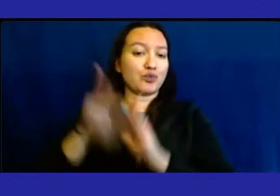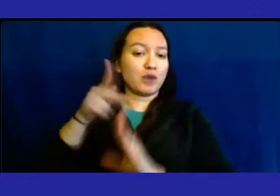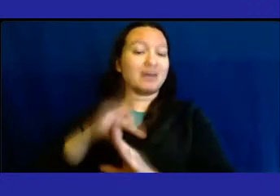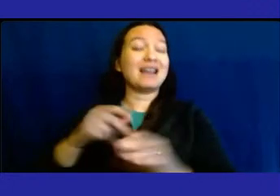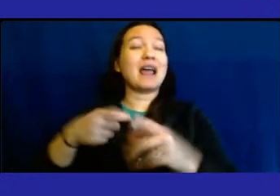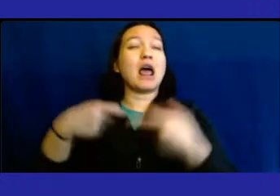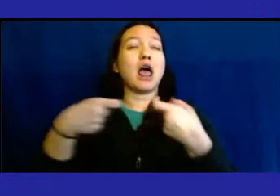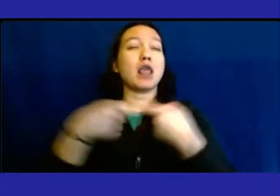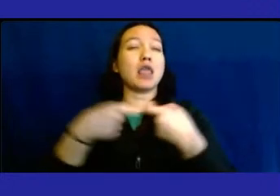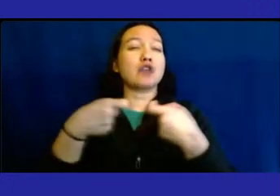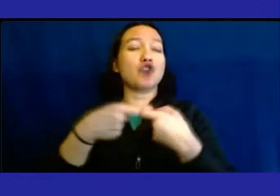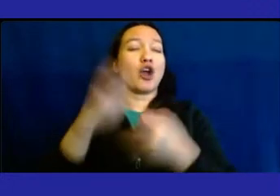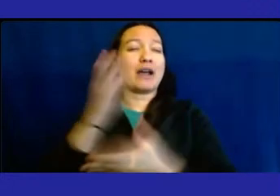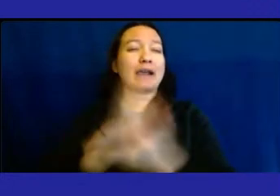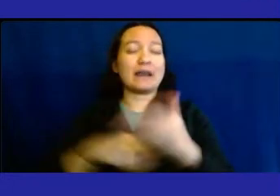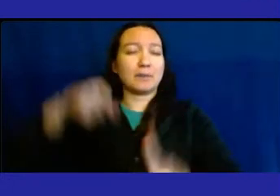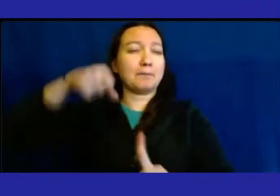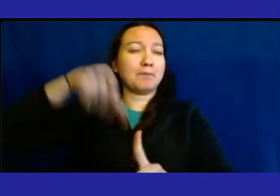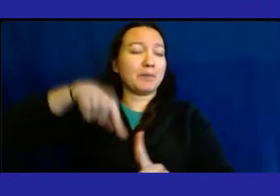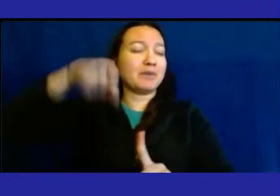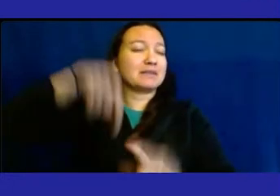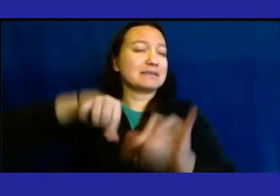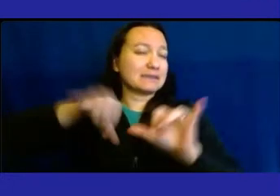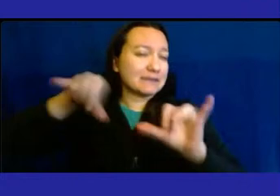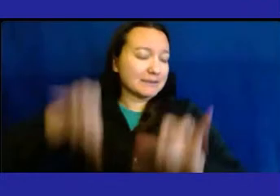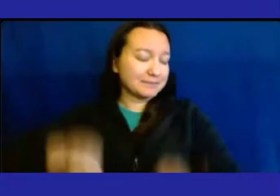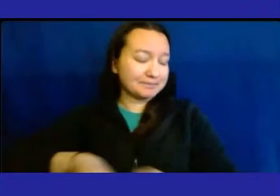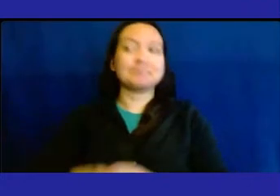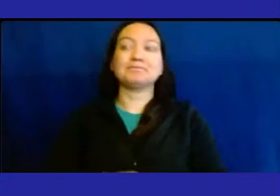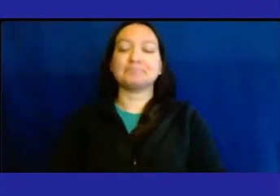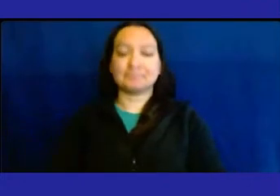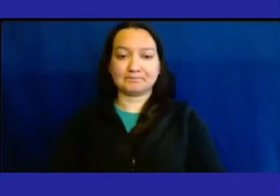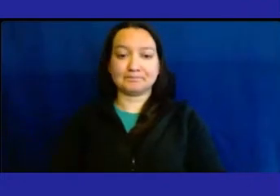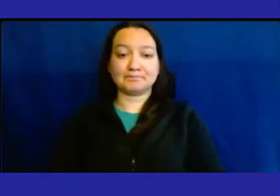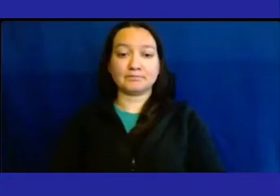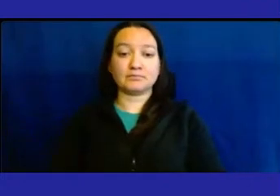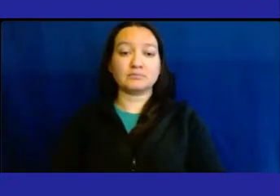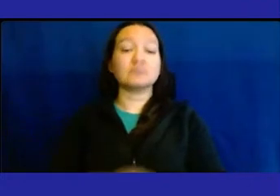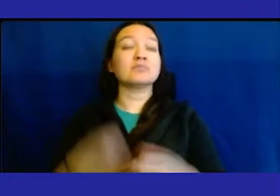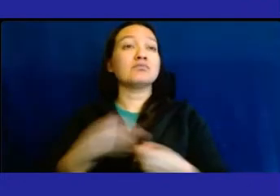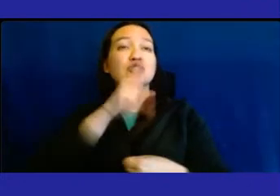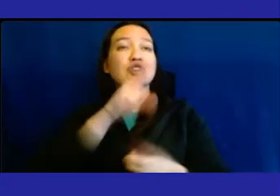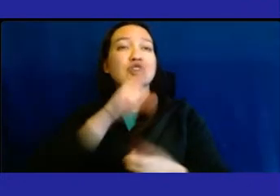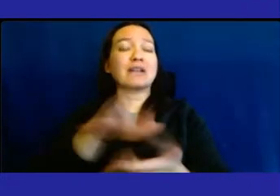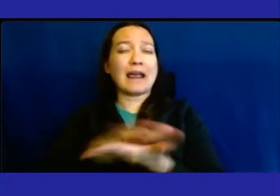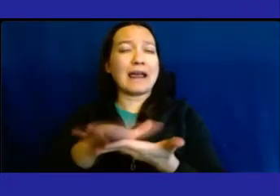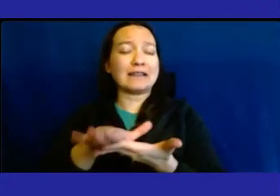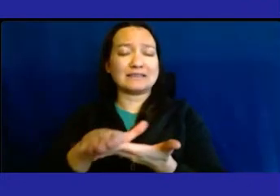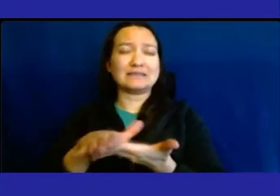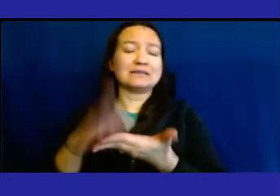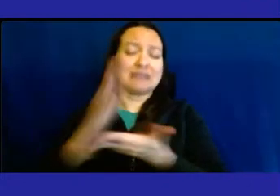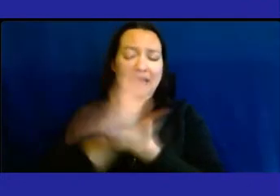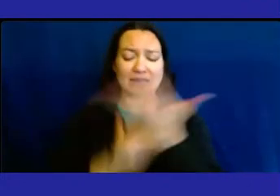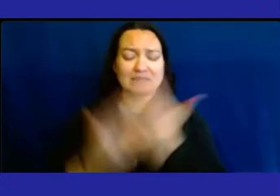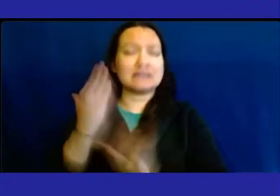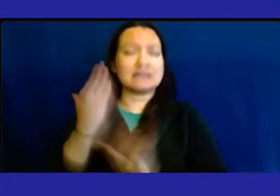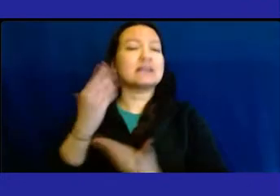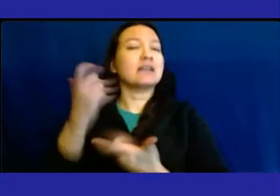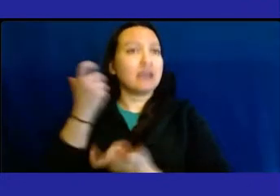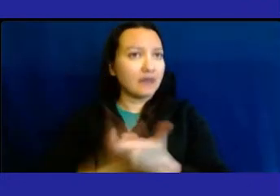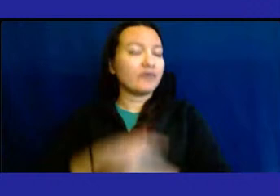adherence monitoring system. We can ensure hand hygiene compliance in every patient encounter.